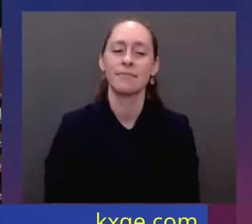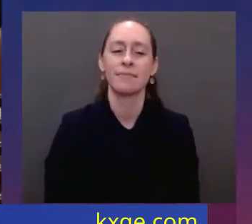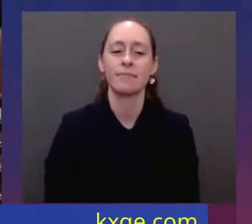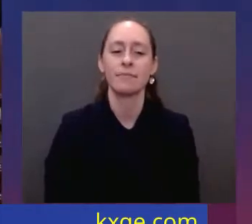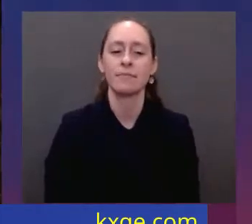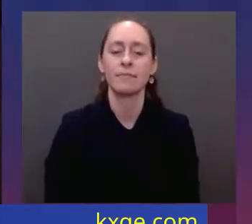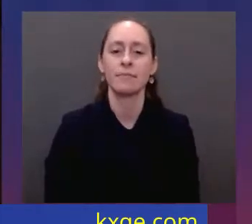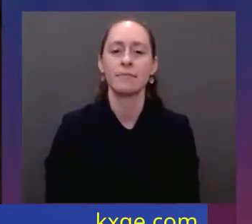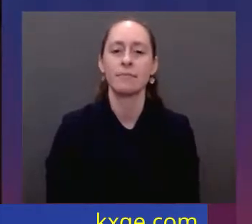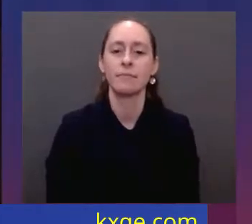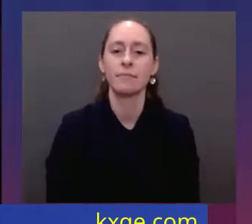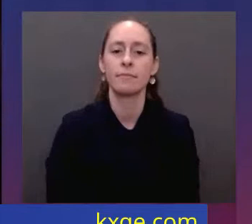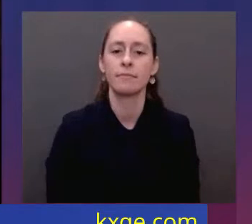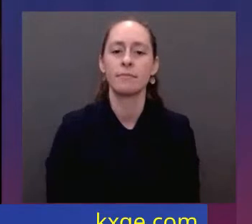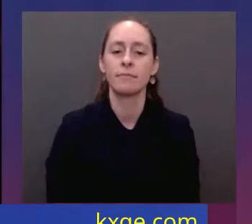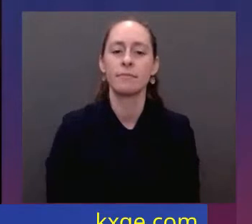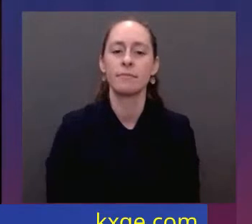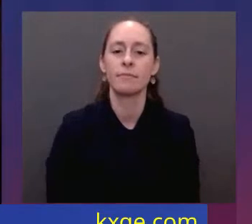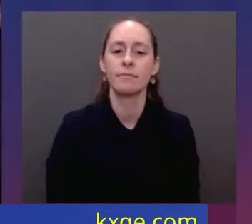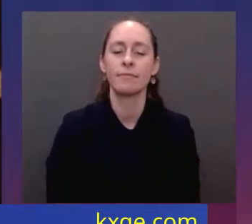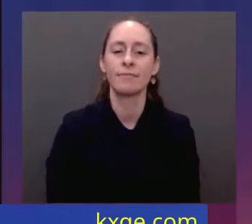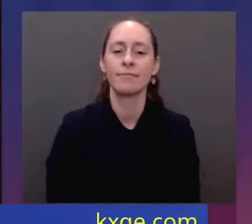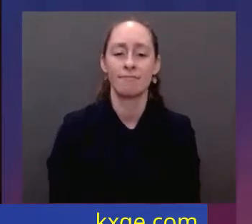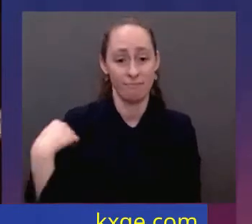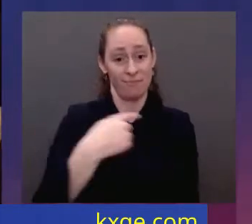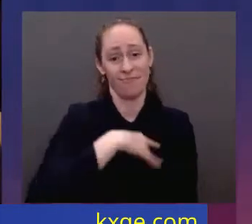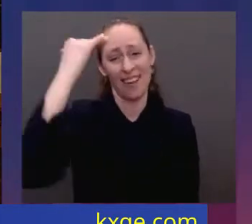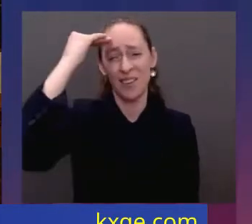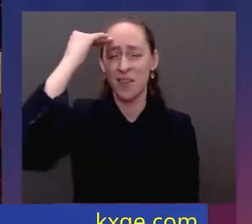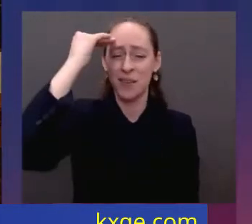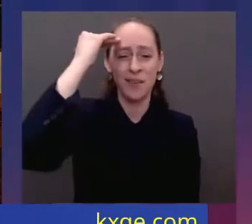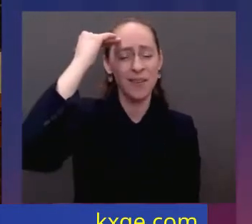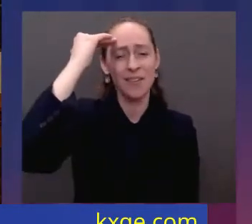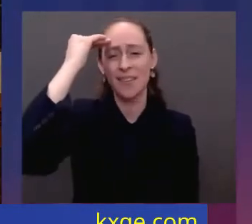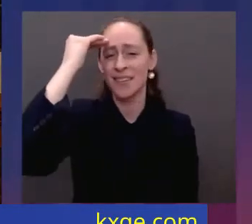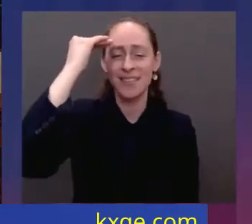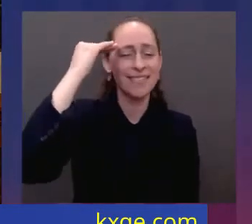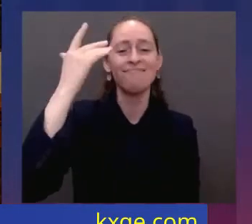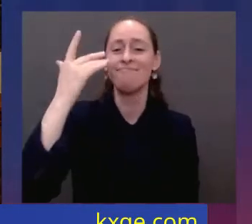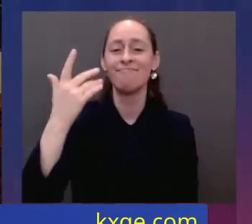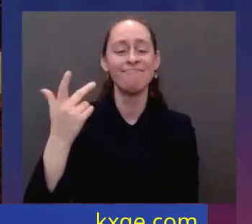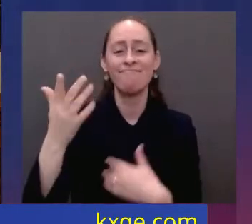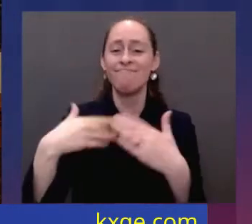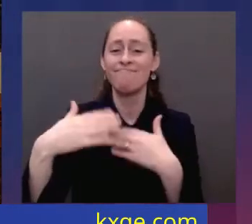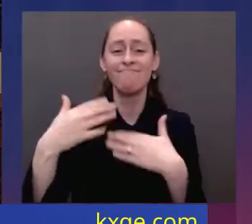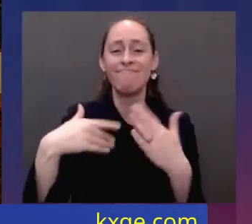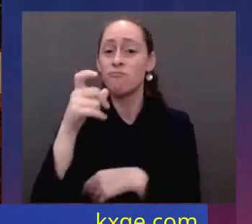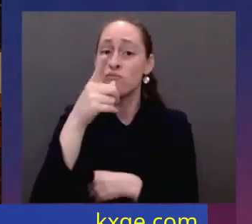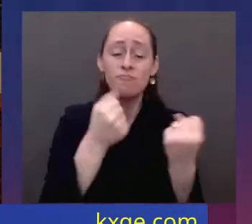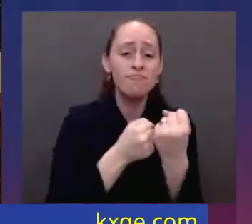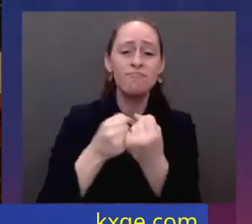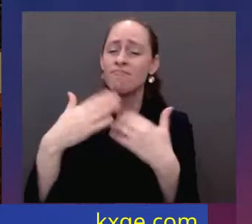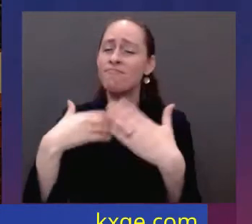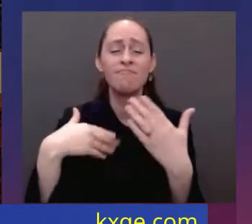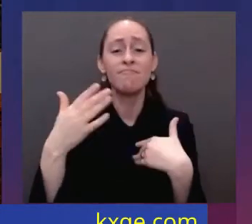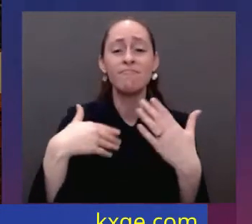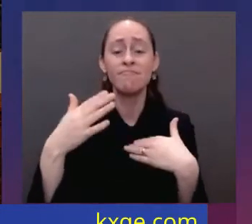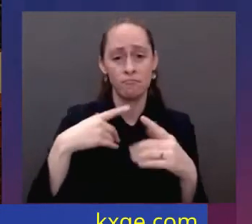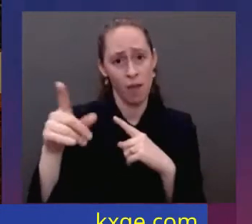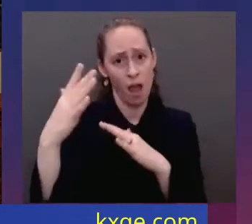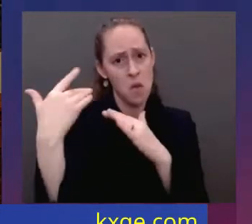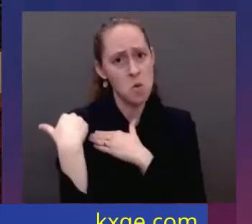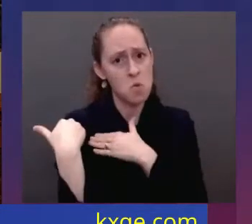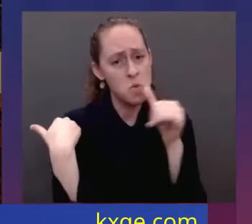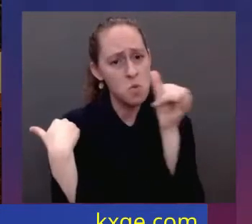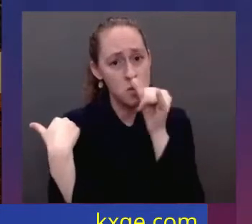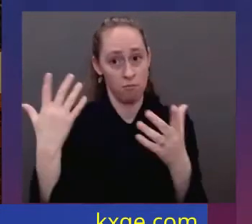And we all know, no matter what your ideology, we all know one of the most serious constitutional responsibilities a president has is nominating someone to serve on